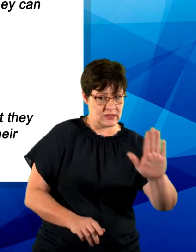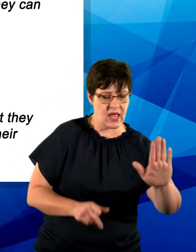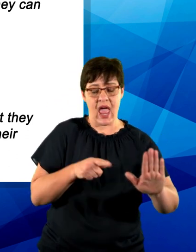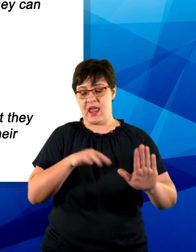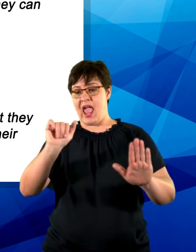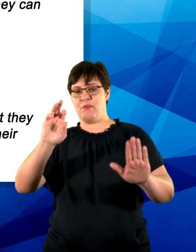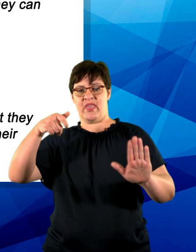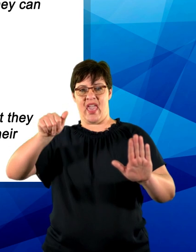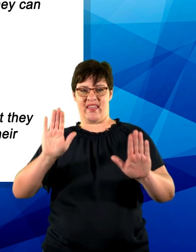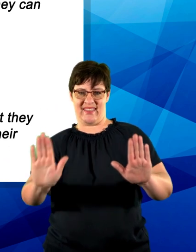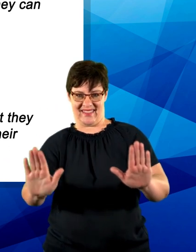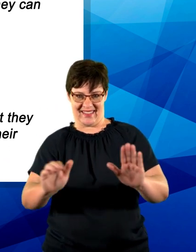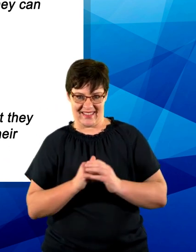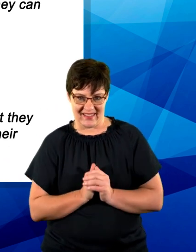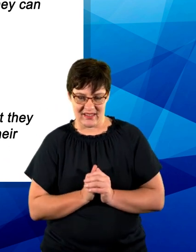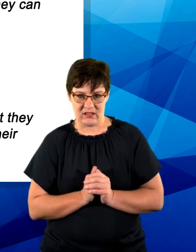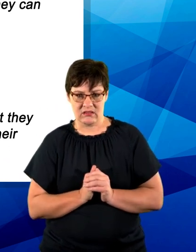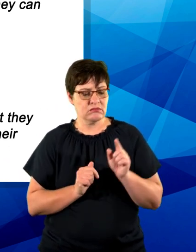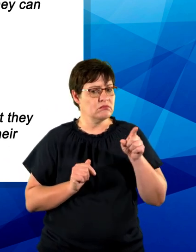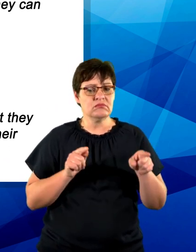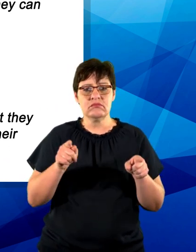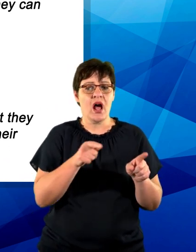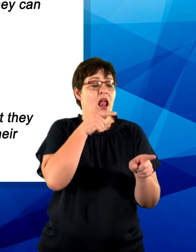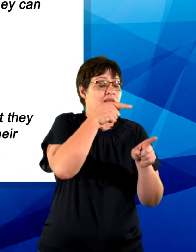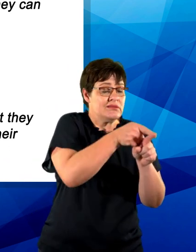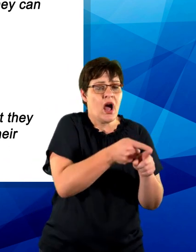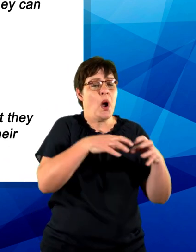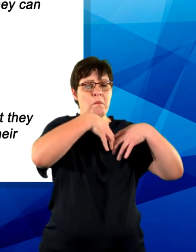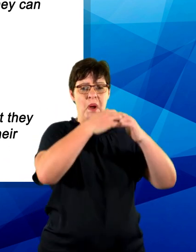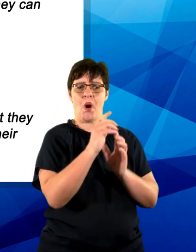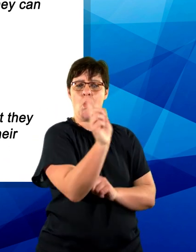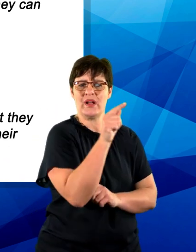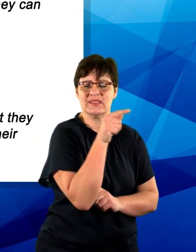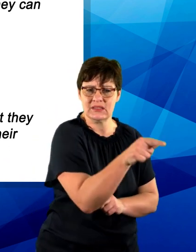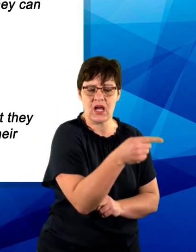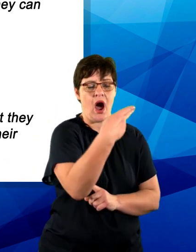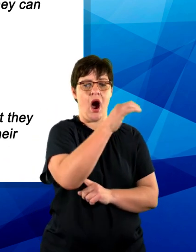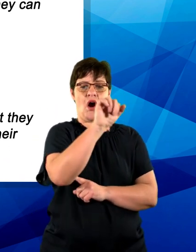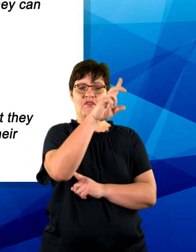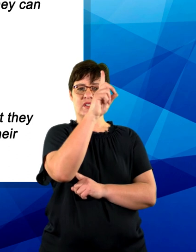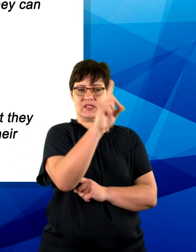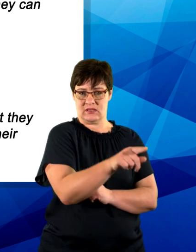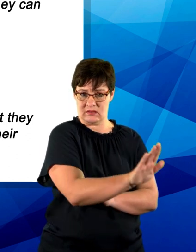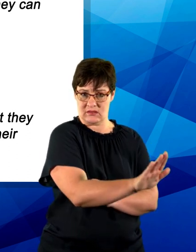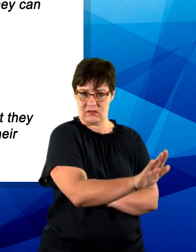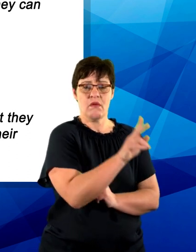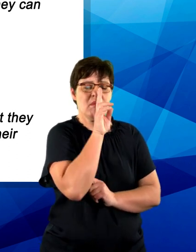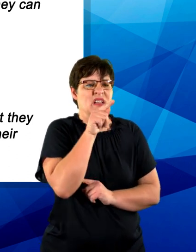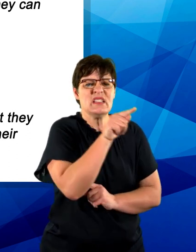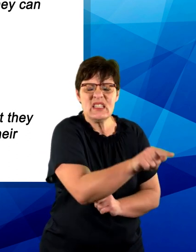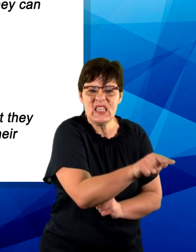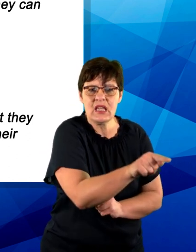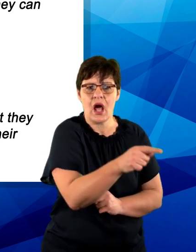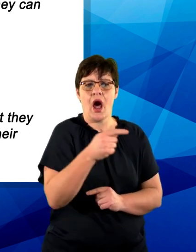APA style. These text references were formatted according to a version of Harvard. As you can see, the